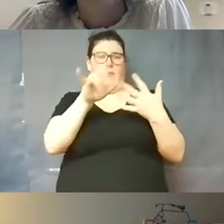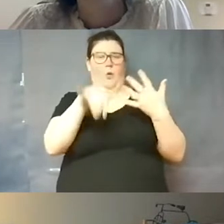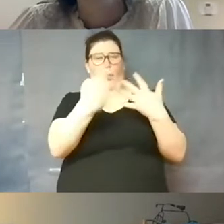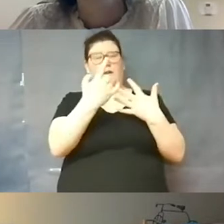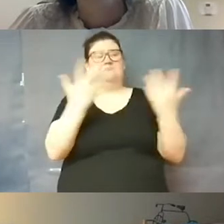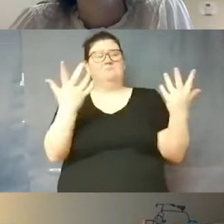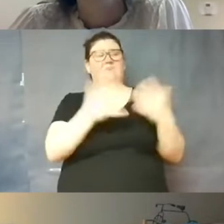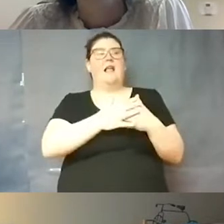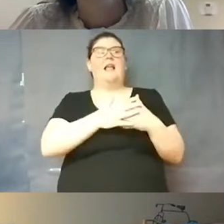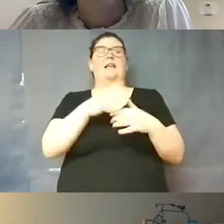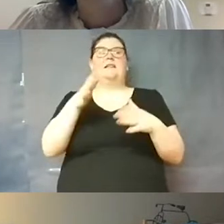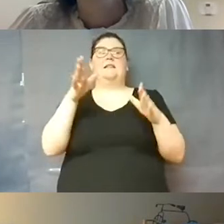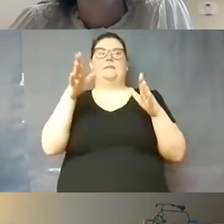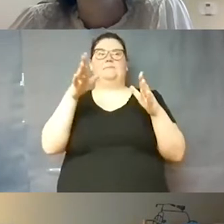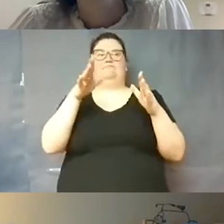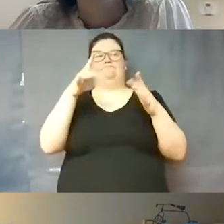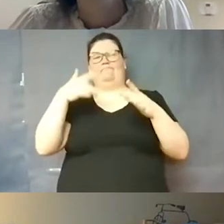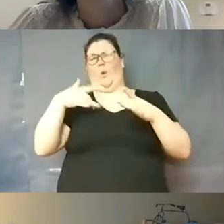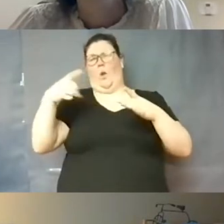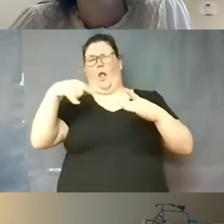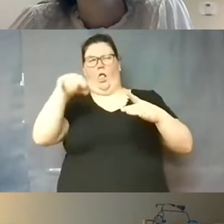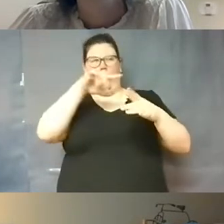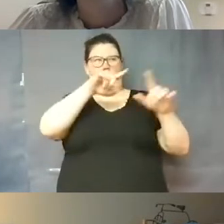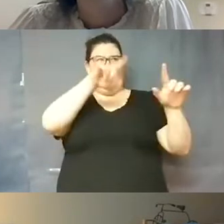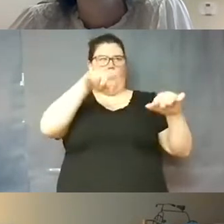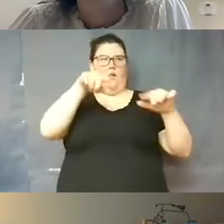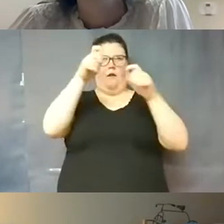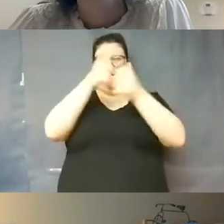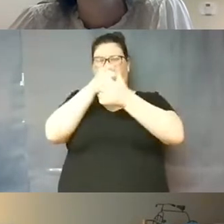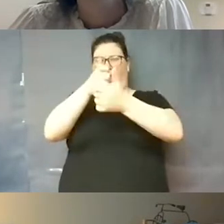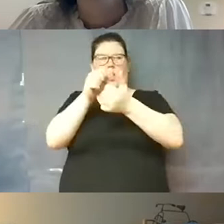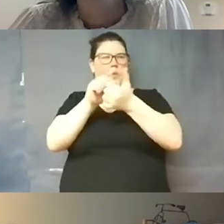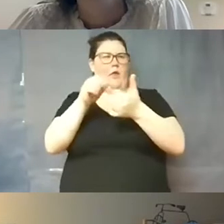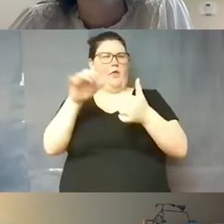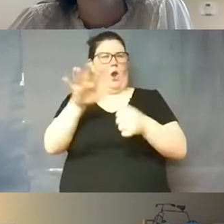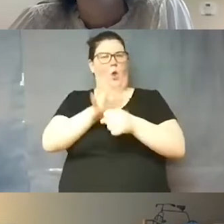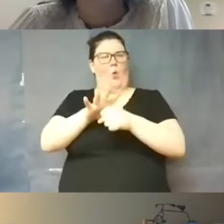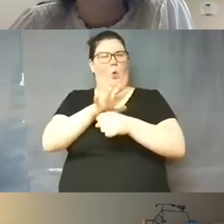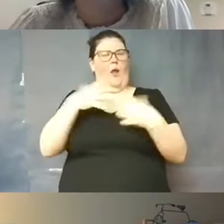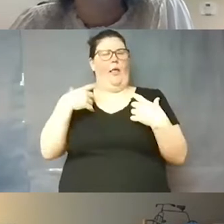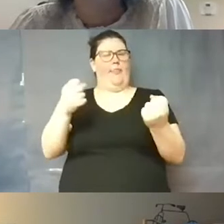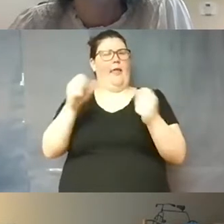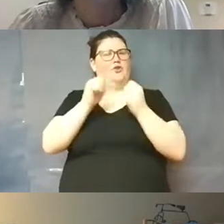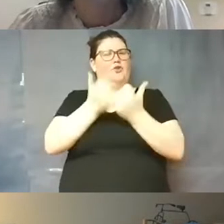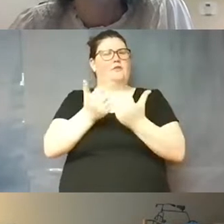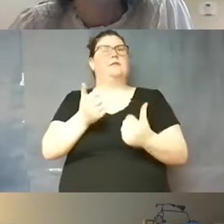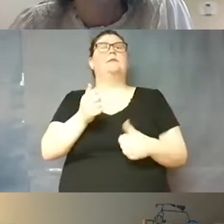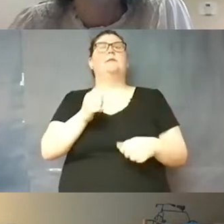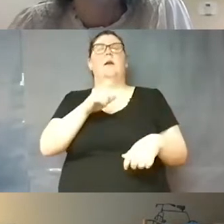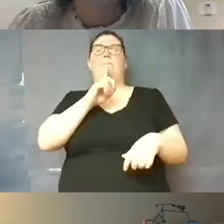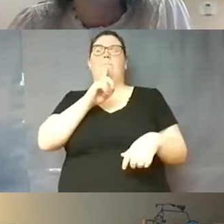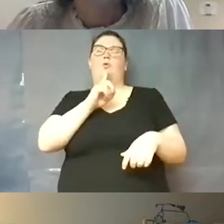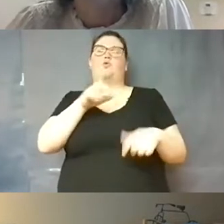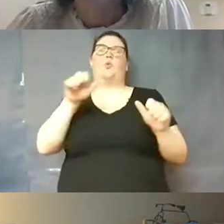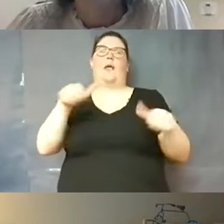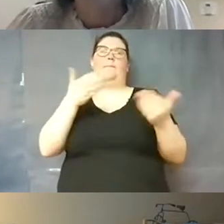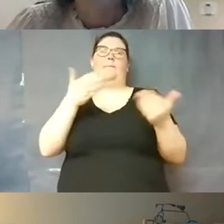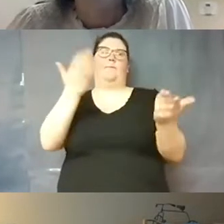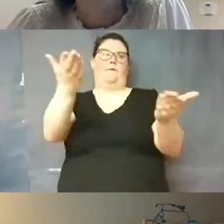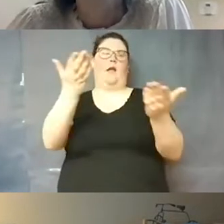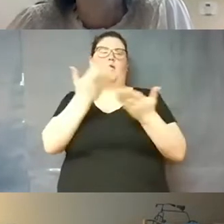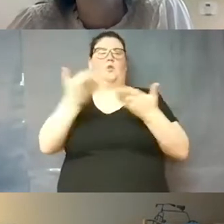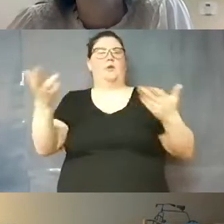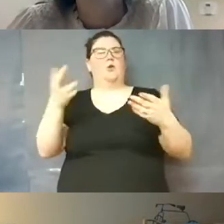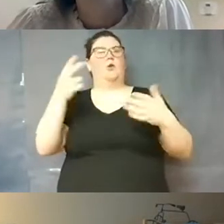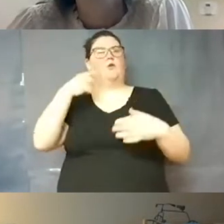pattern and a trend that we follow closely with our local health agencies to try to make sure that we can provide the resources to let people